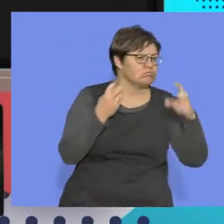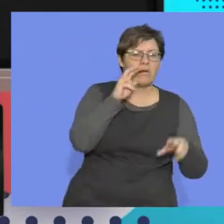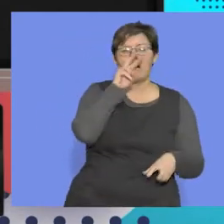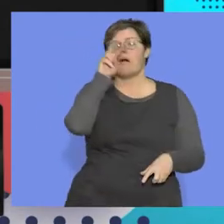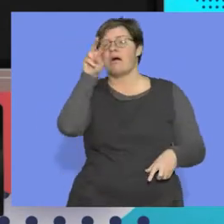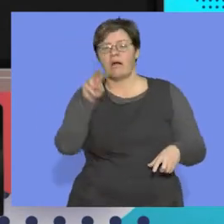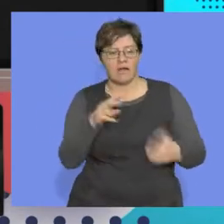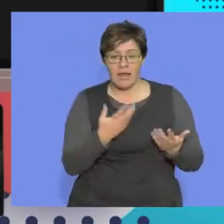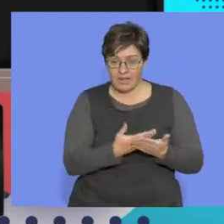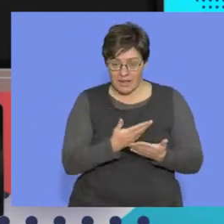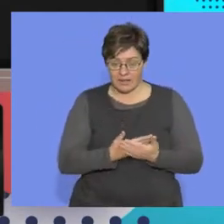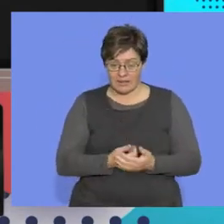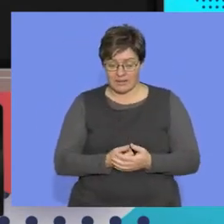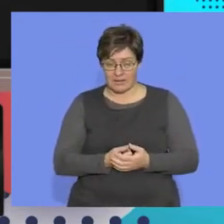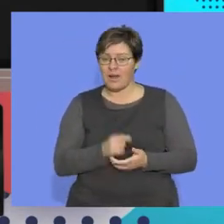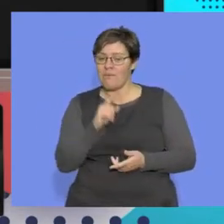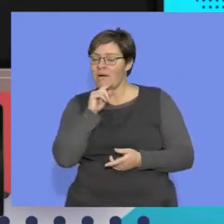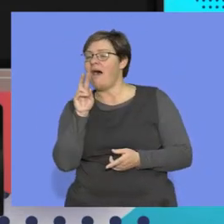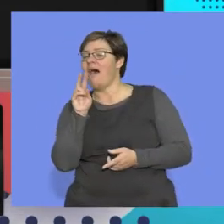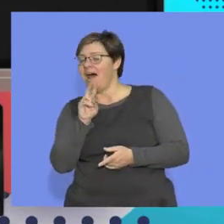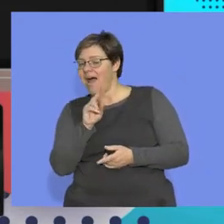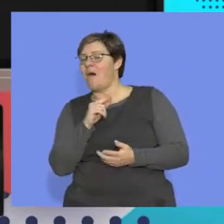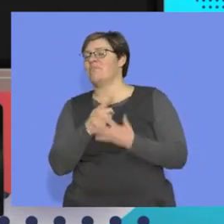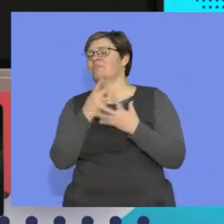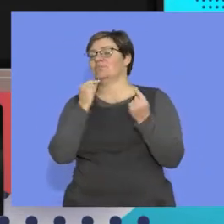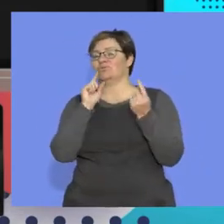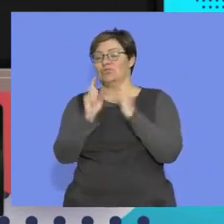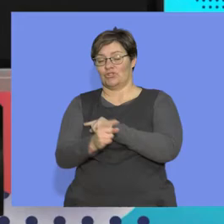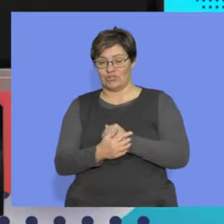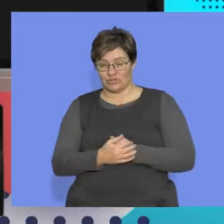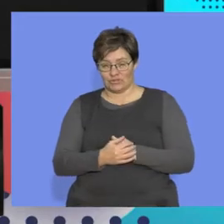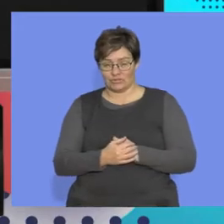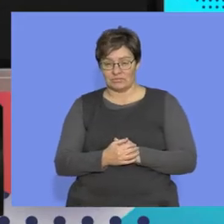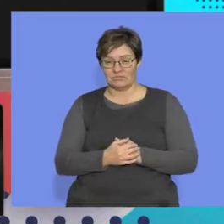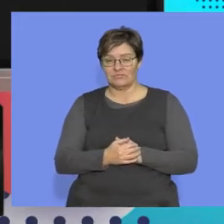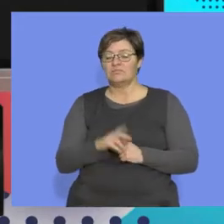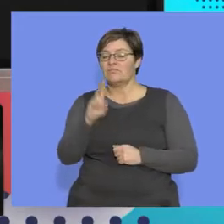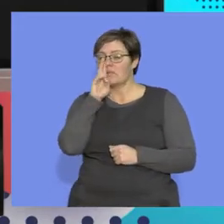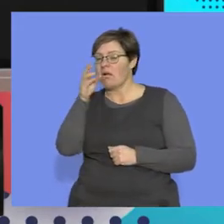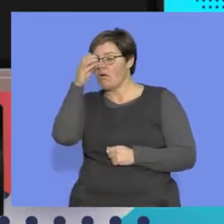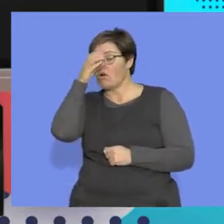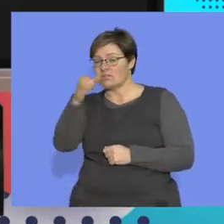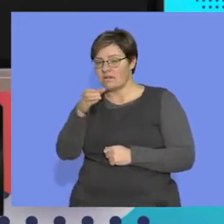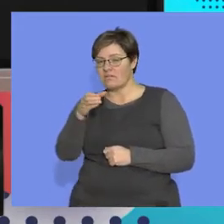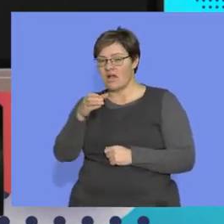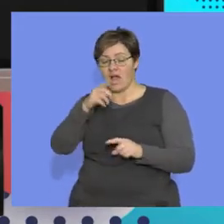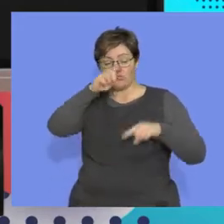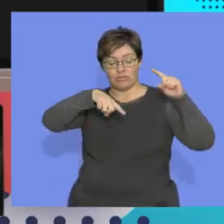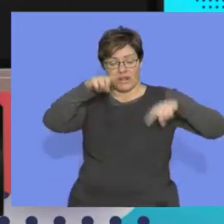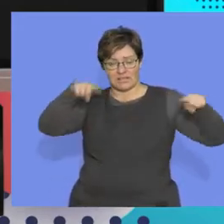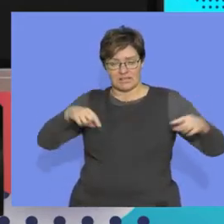for things, okay? That was the things that we were able to see when we did it. So when we're looking at this concept of trends,